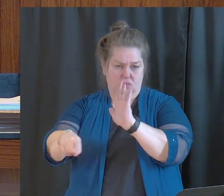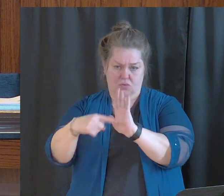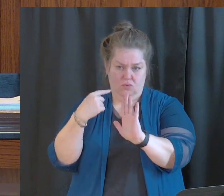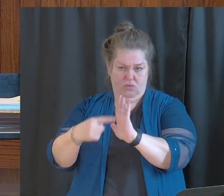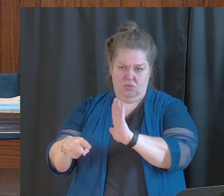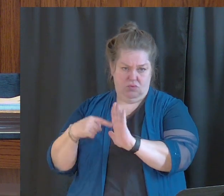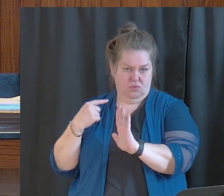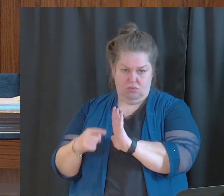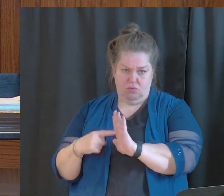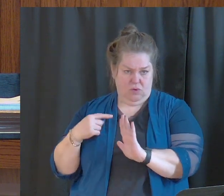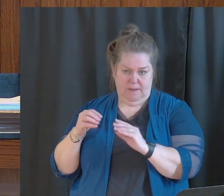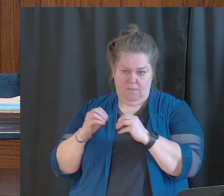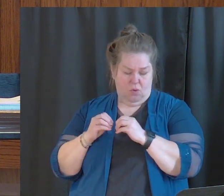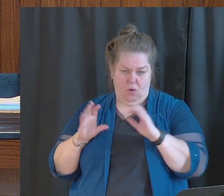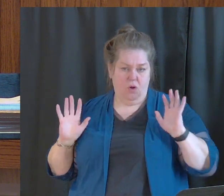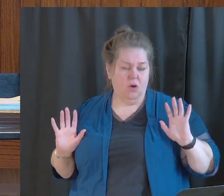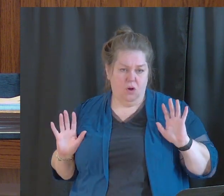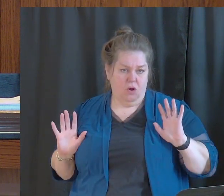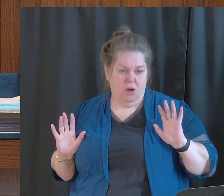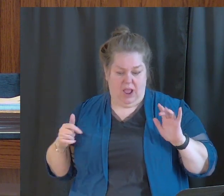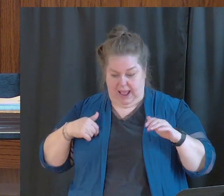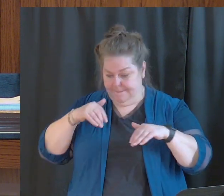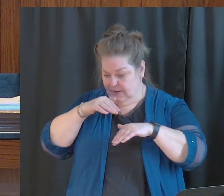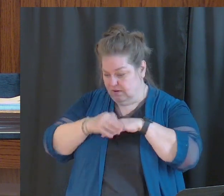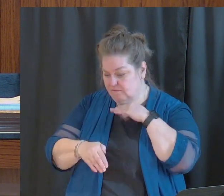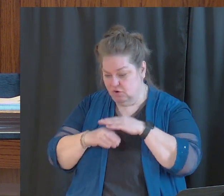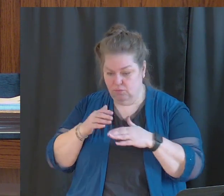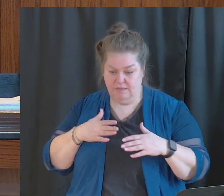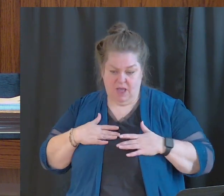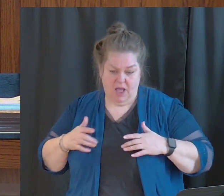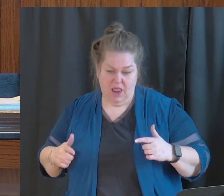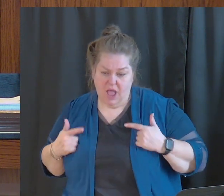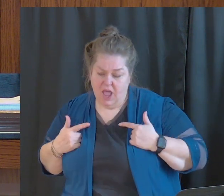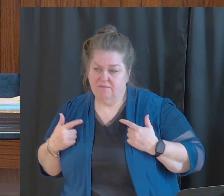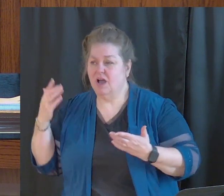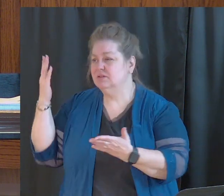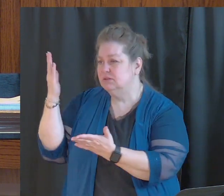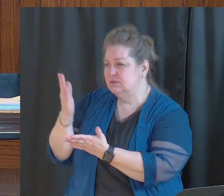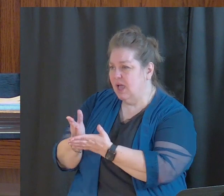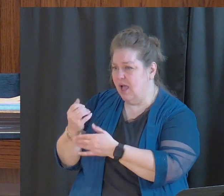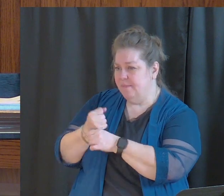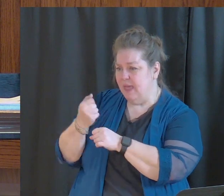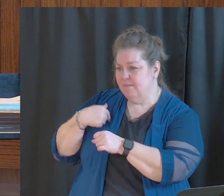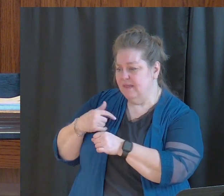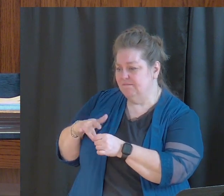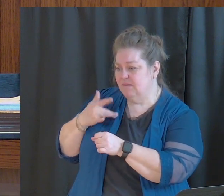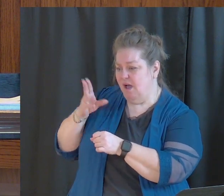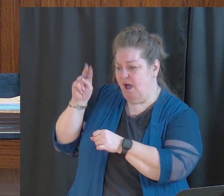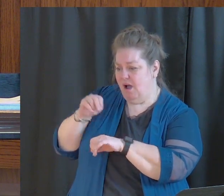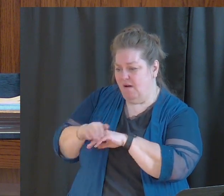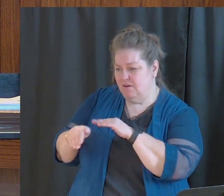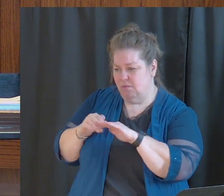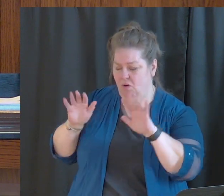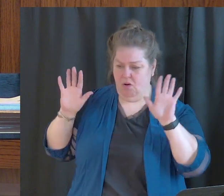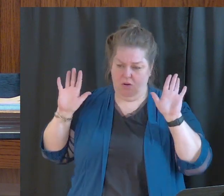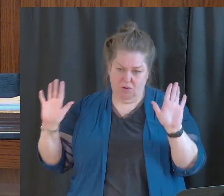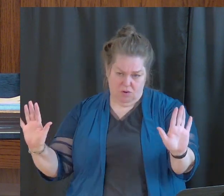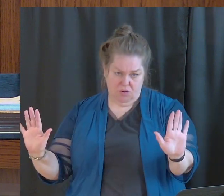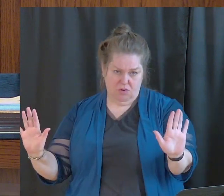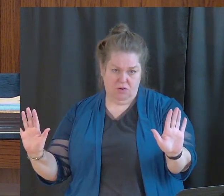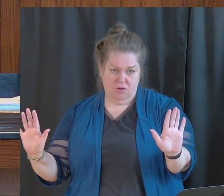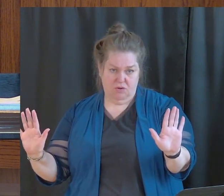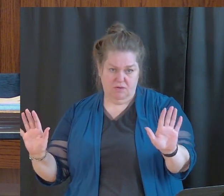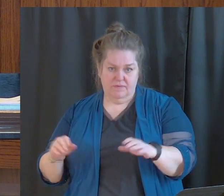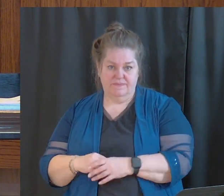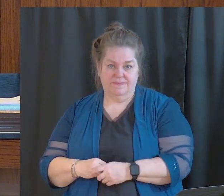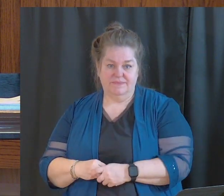I'm comfortable in my lifestyle. Stop making me feel uncomfortable. It's not a